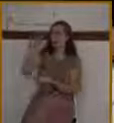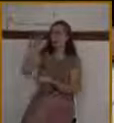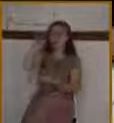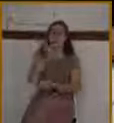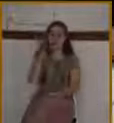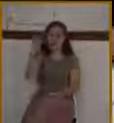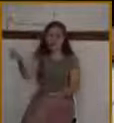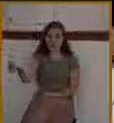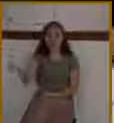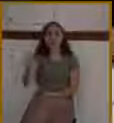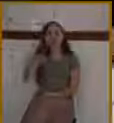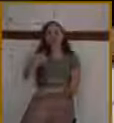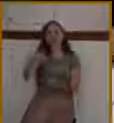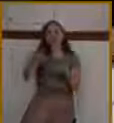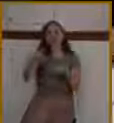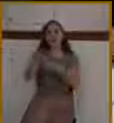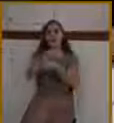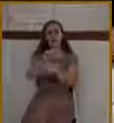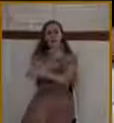on, the temple would be destroyed.